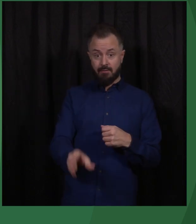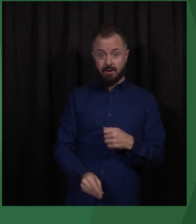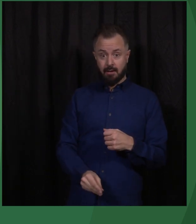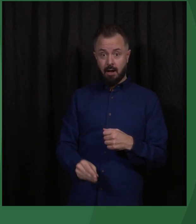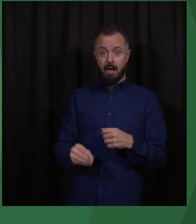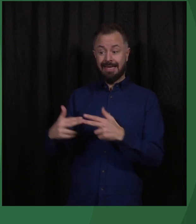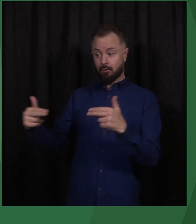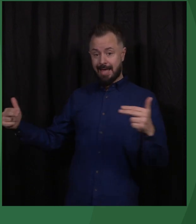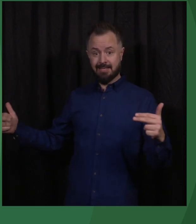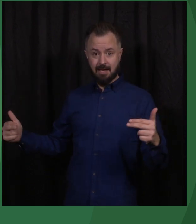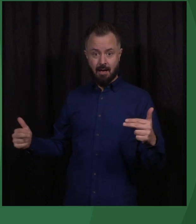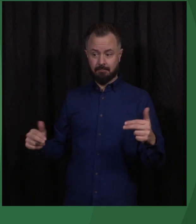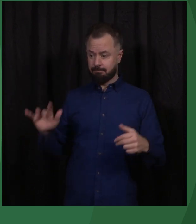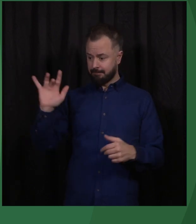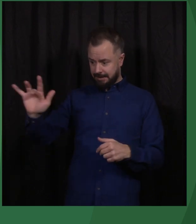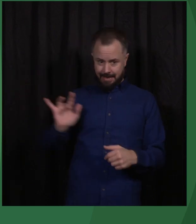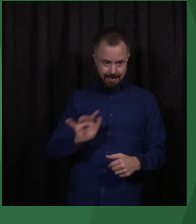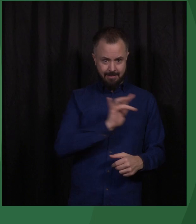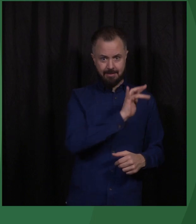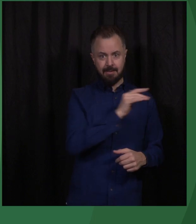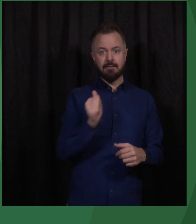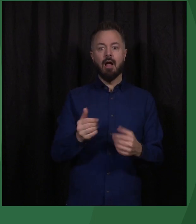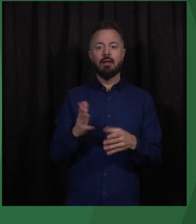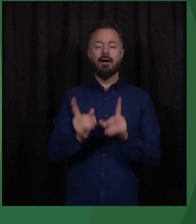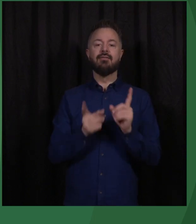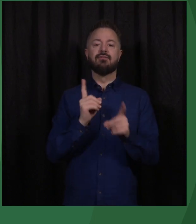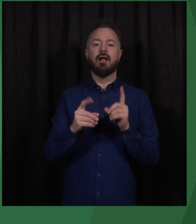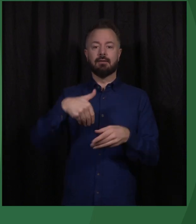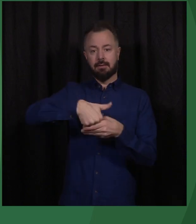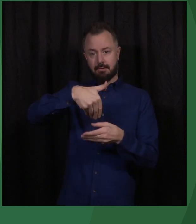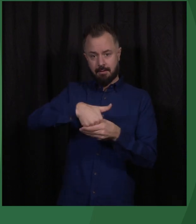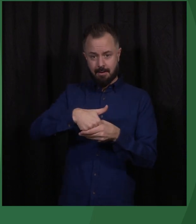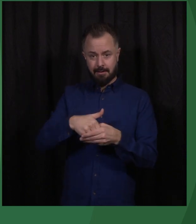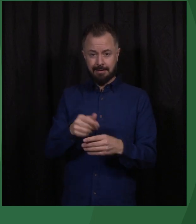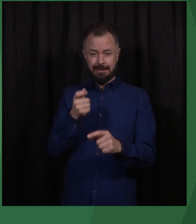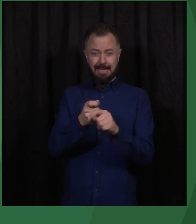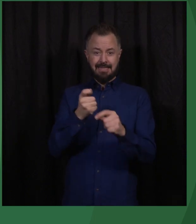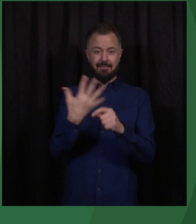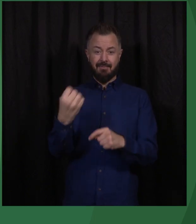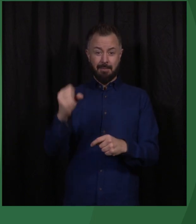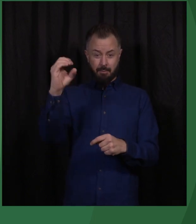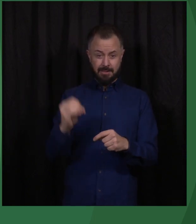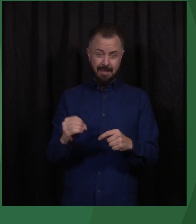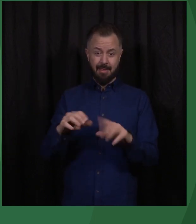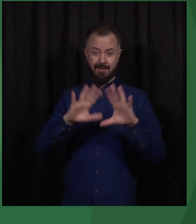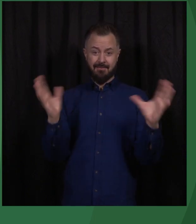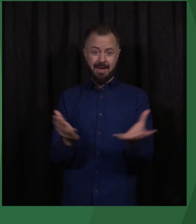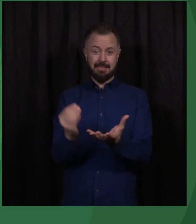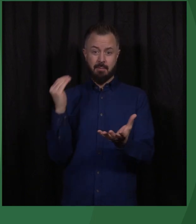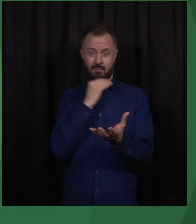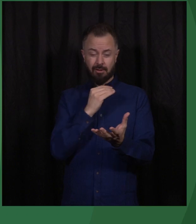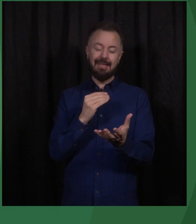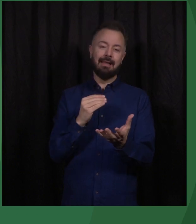Indonesia, they will all head to the polls. Almost half of the world's population will, in theory,